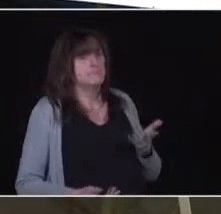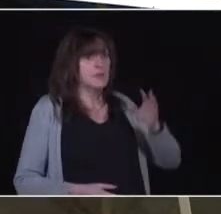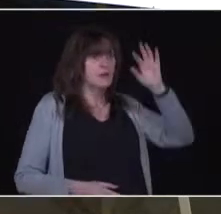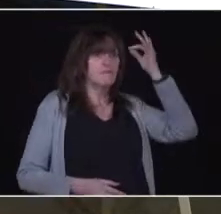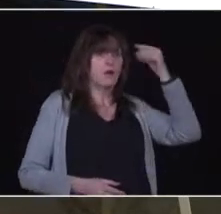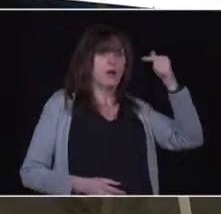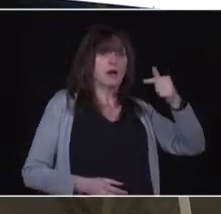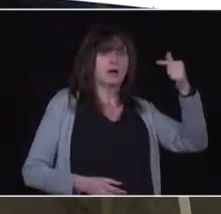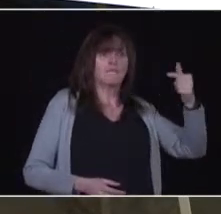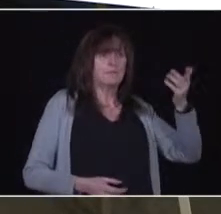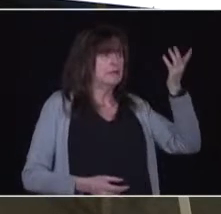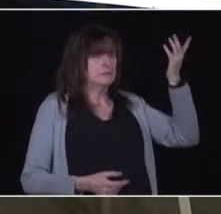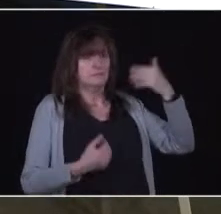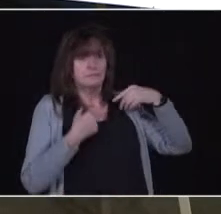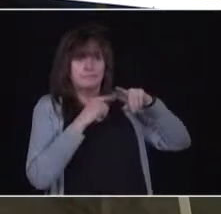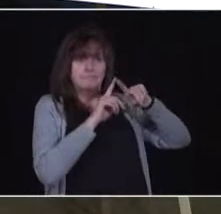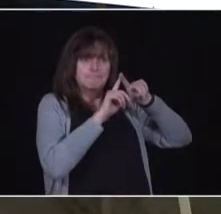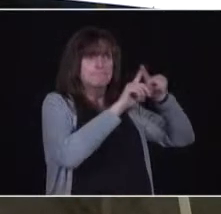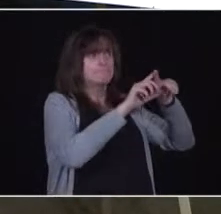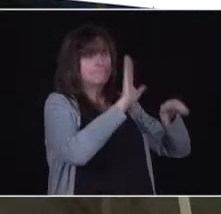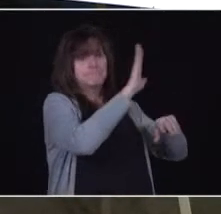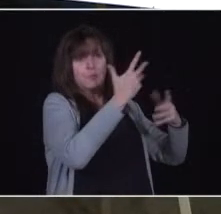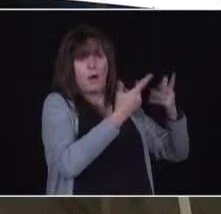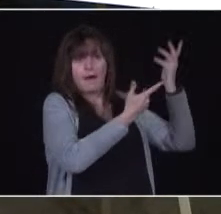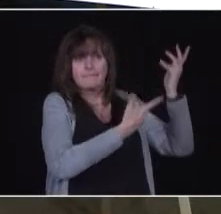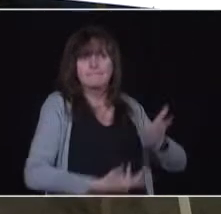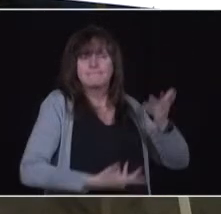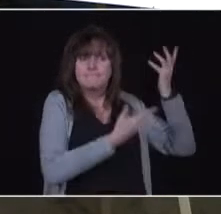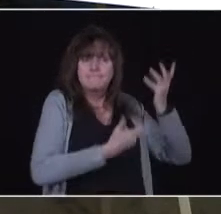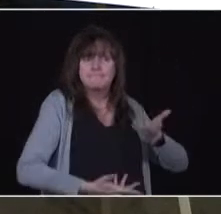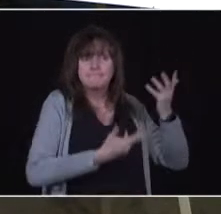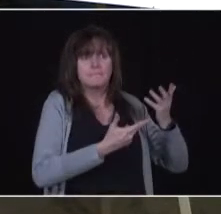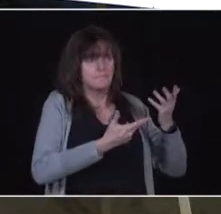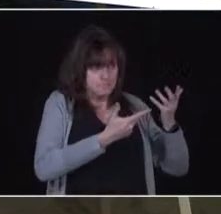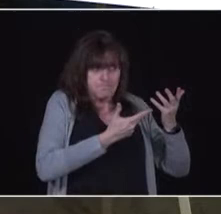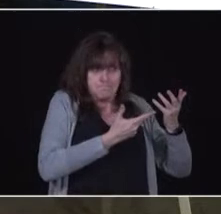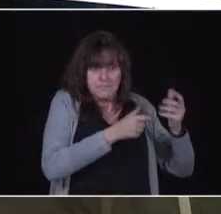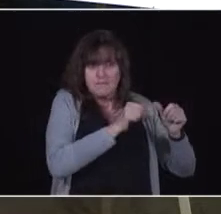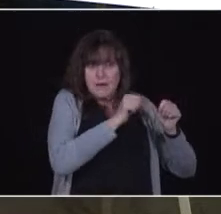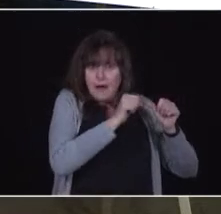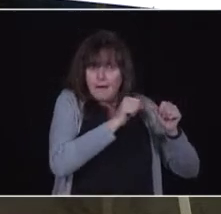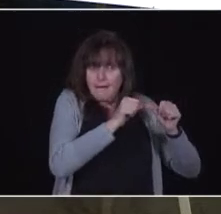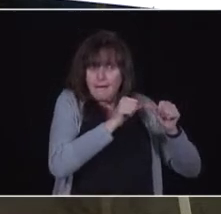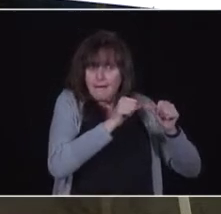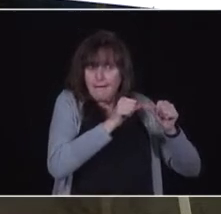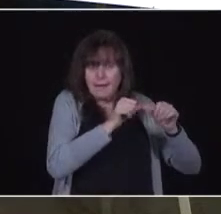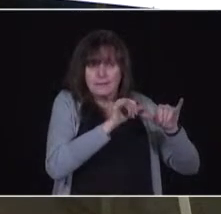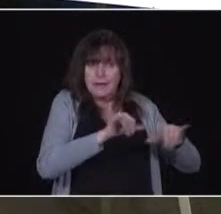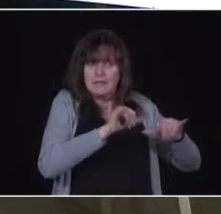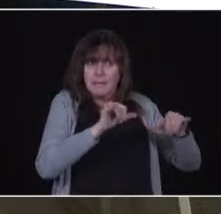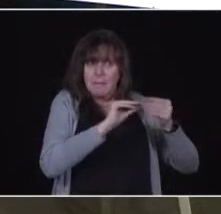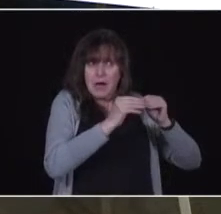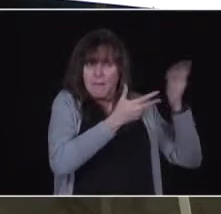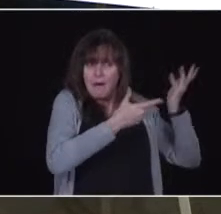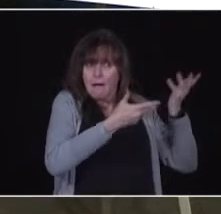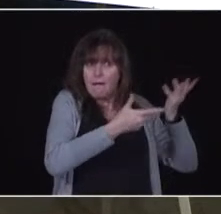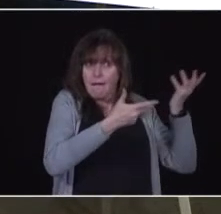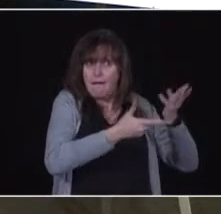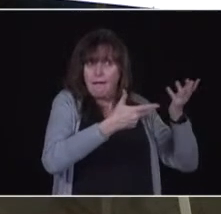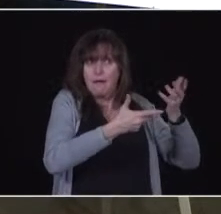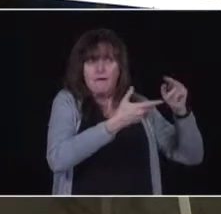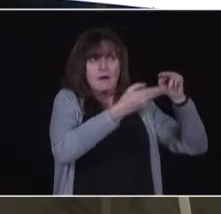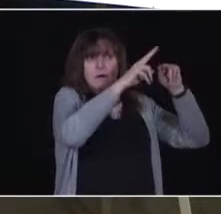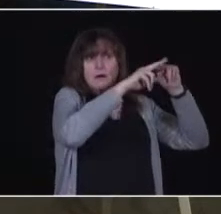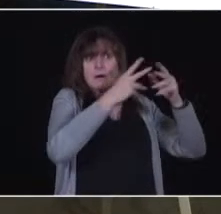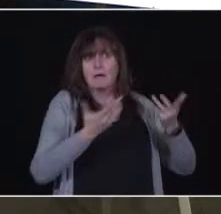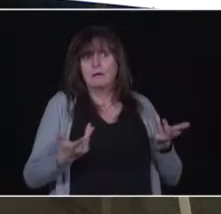on the supply of vaccines now. It's stable and here are the numbers that are coming or more are to come later. Well, we're going to take them at their word and starting from here